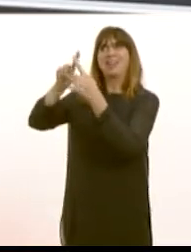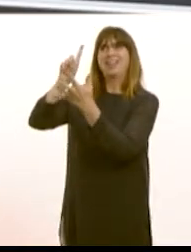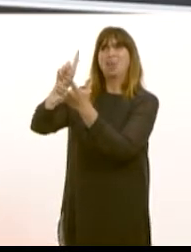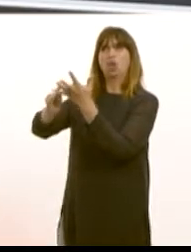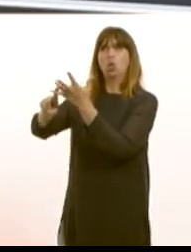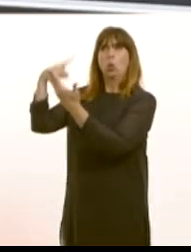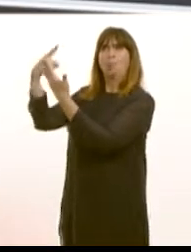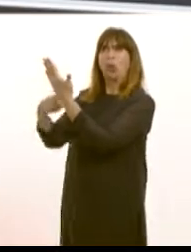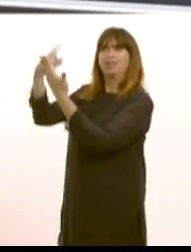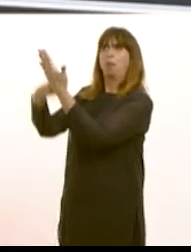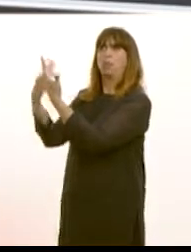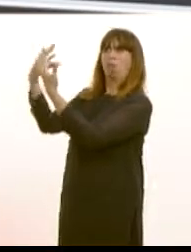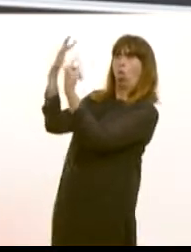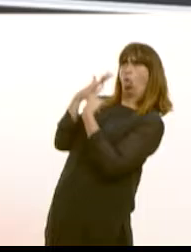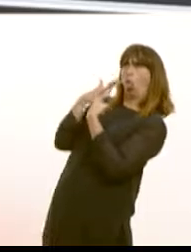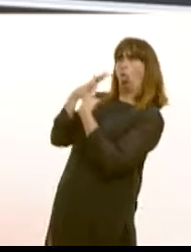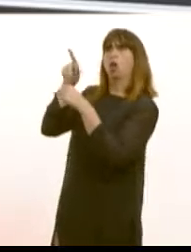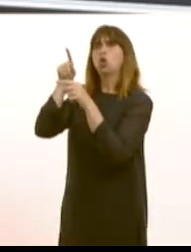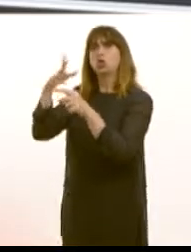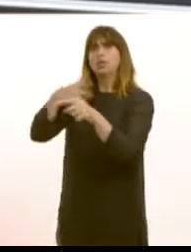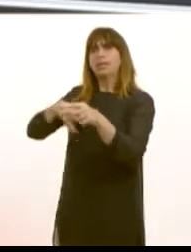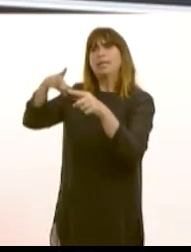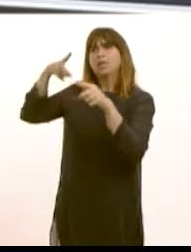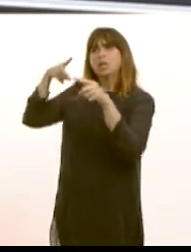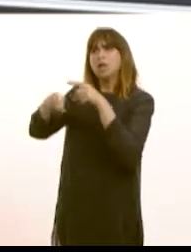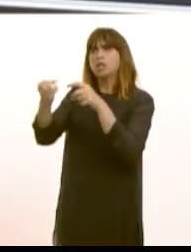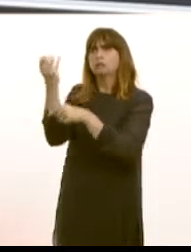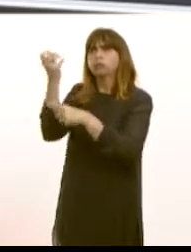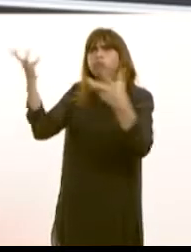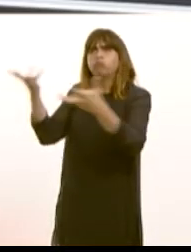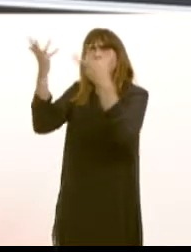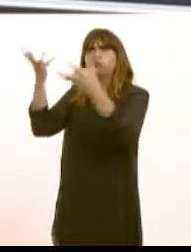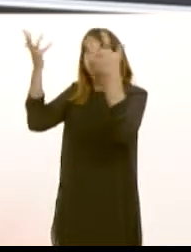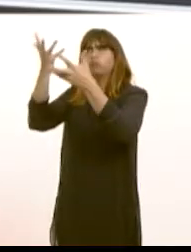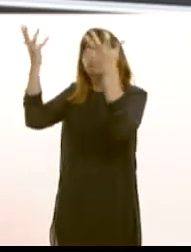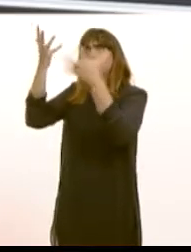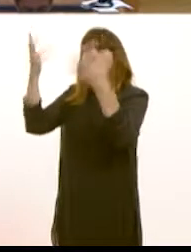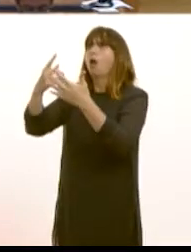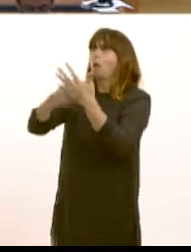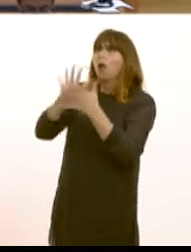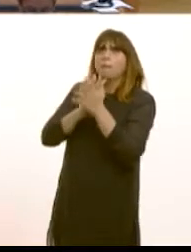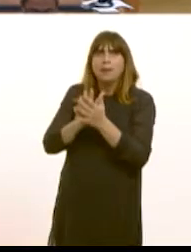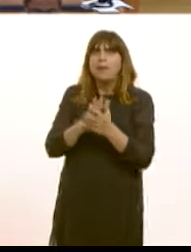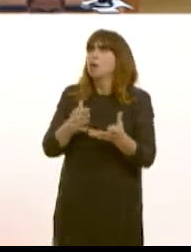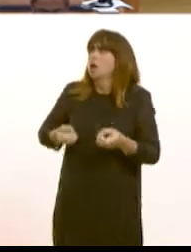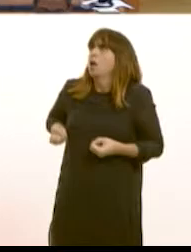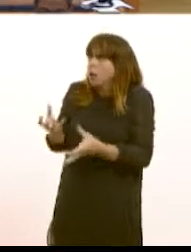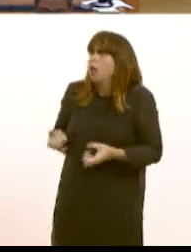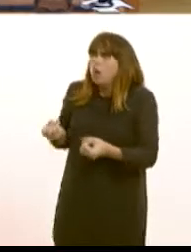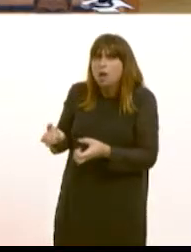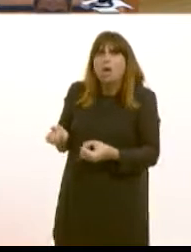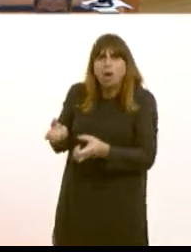policies, which have resulted in higher energy bills. In order to secure the future of Welsh steel,